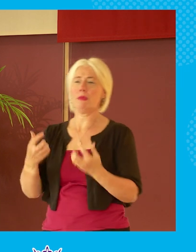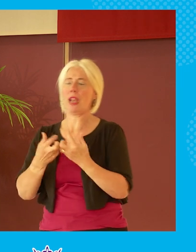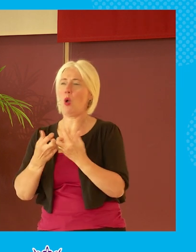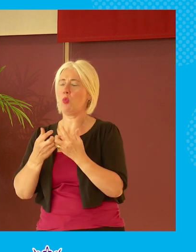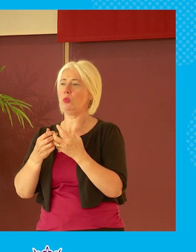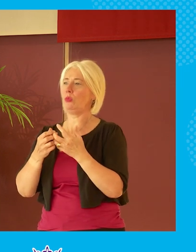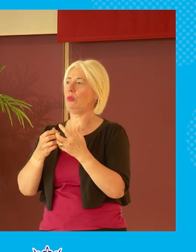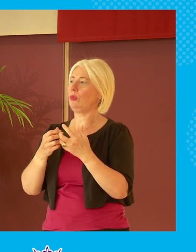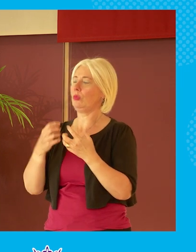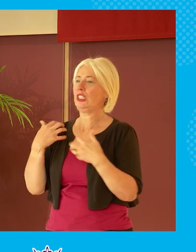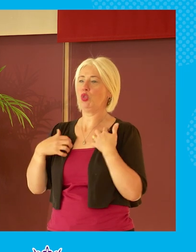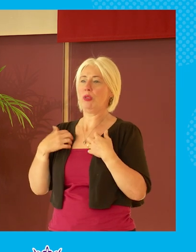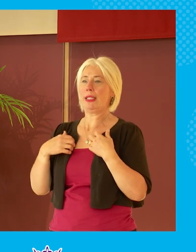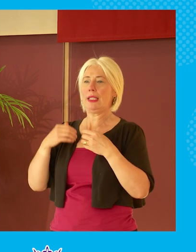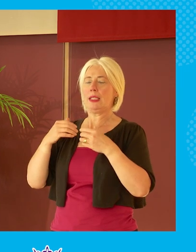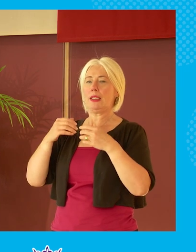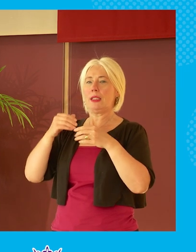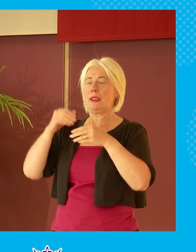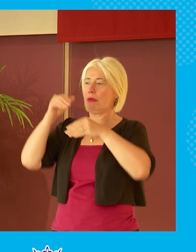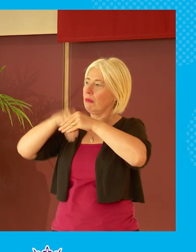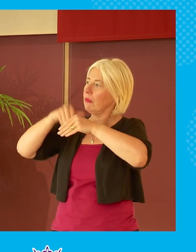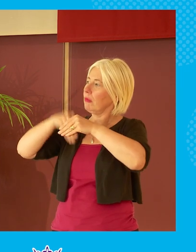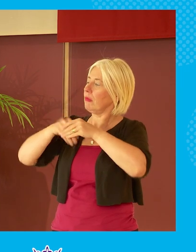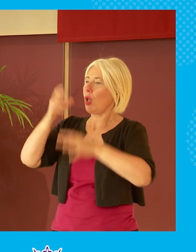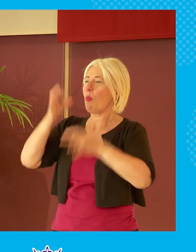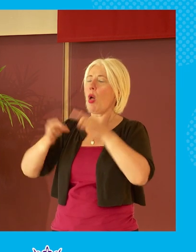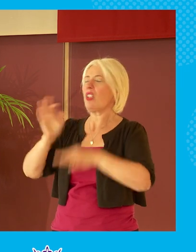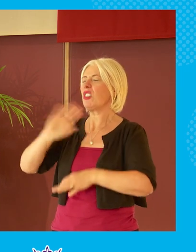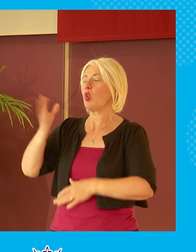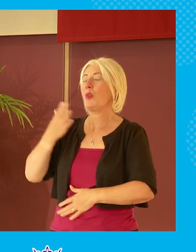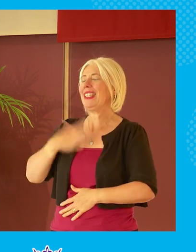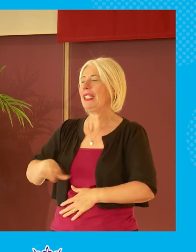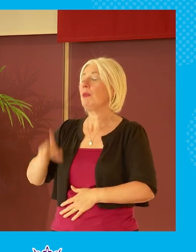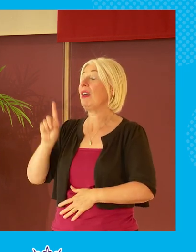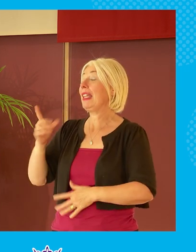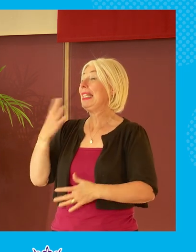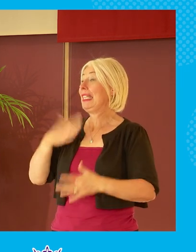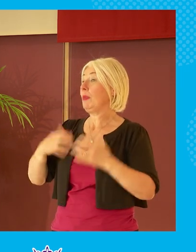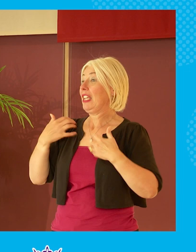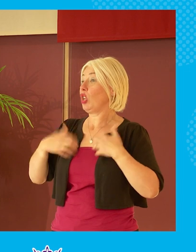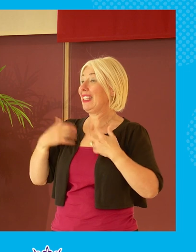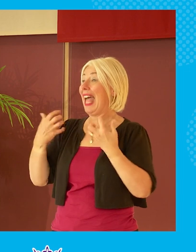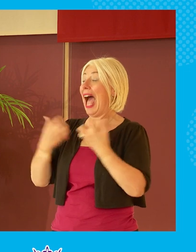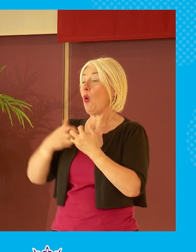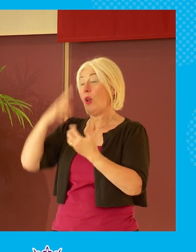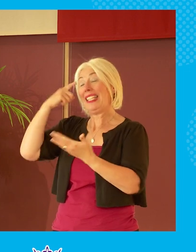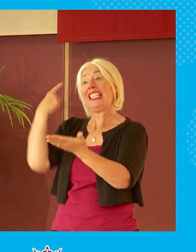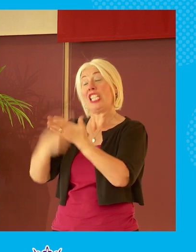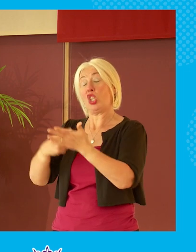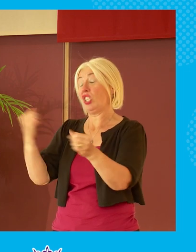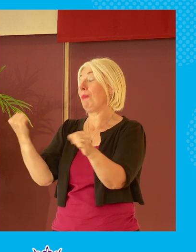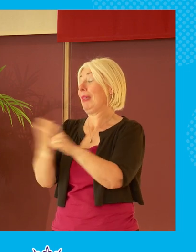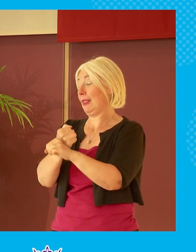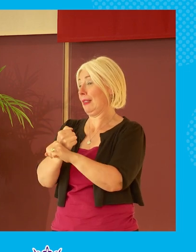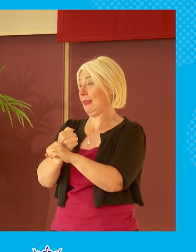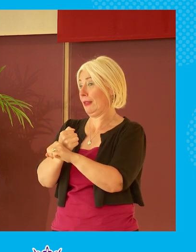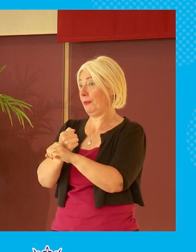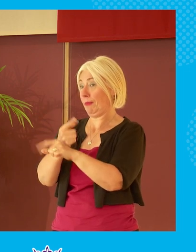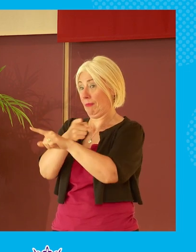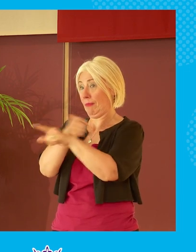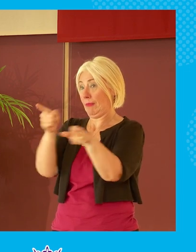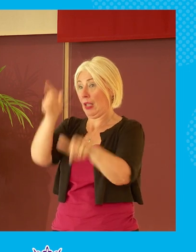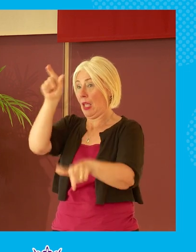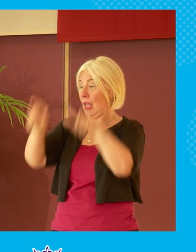politics i don't really think we need people to be interested in politics what we need people to be interested in is how decisions are made and i think we need to give people more